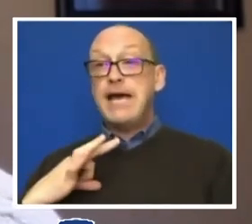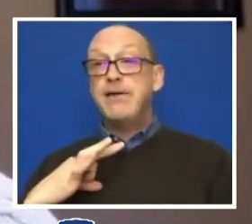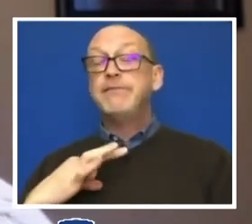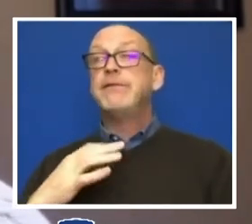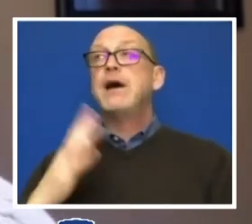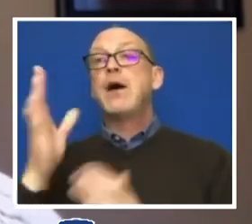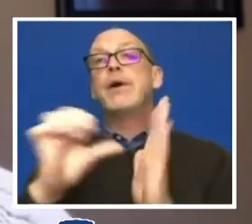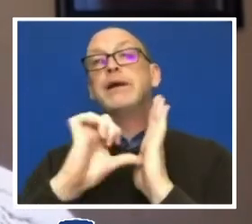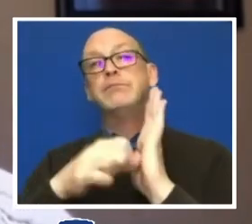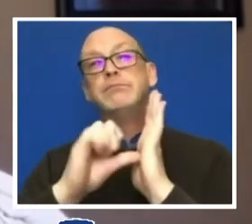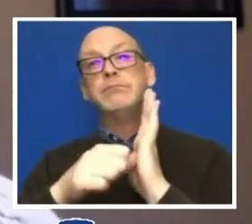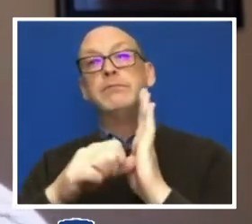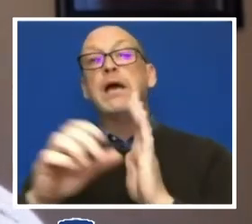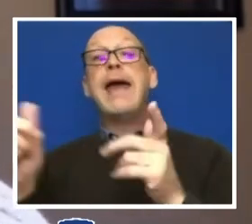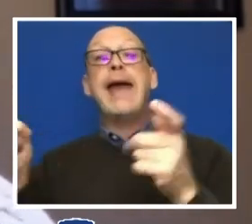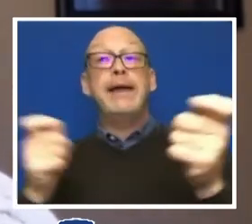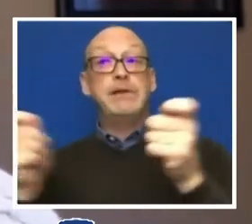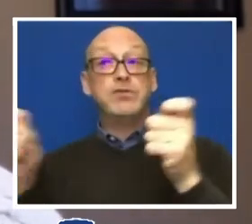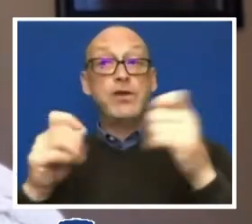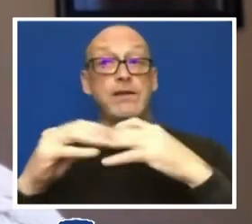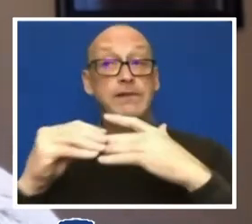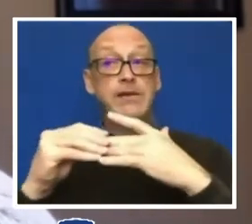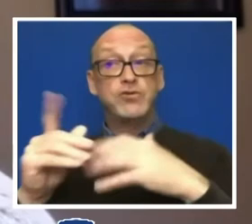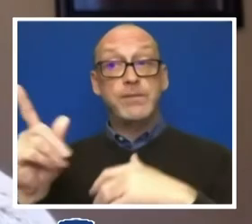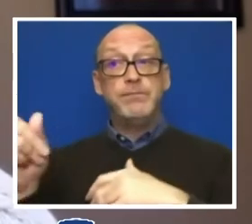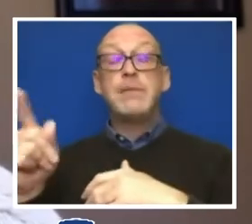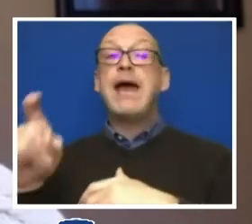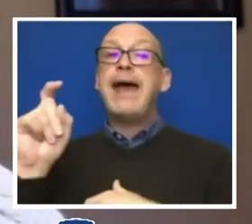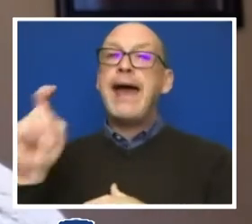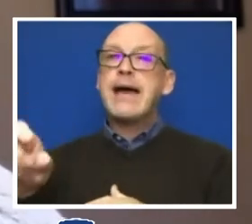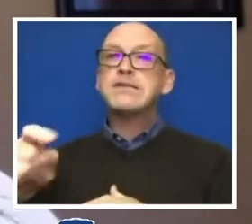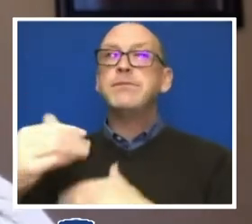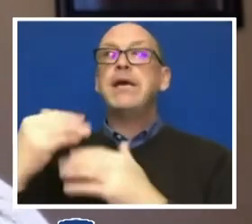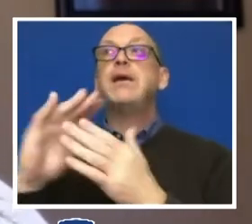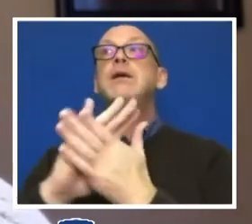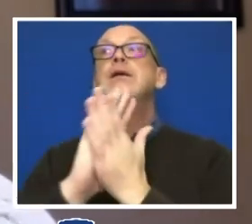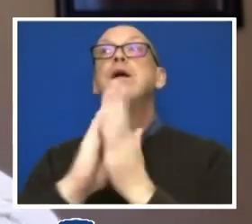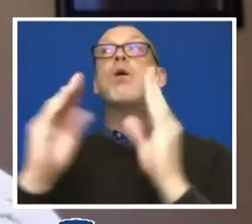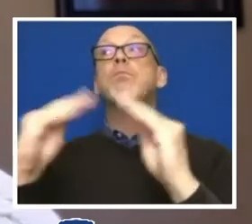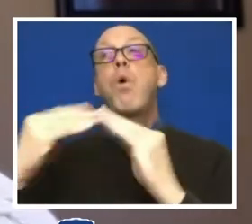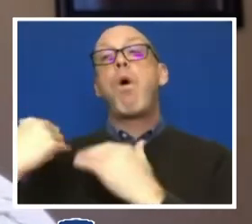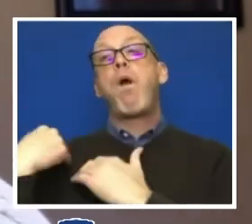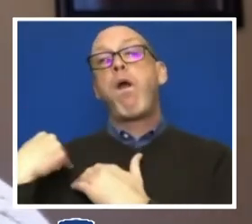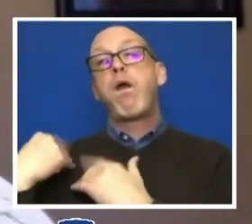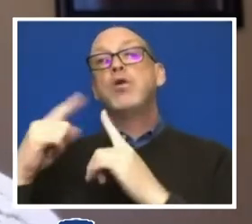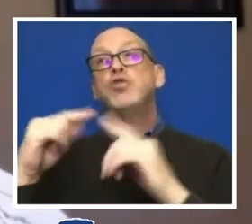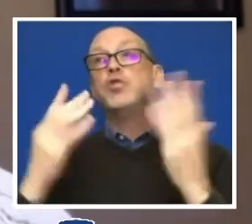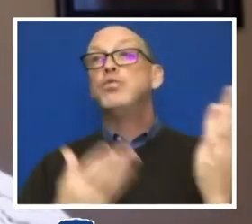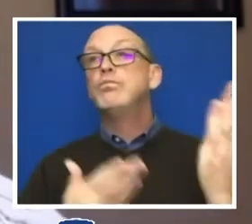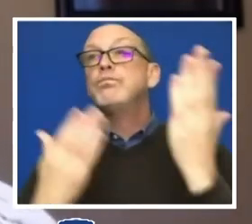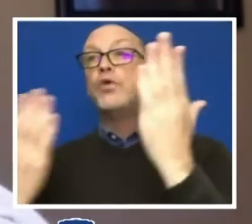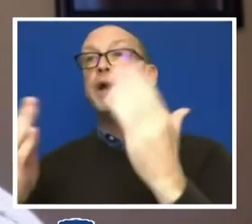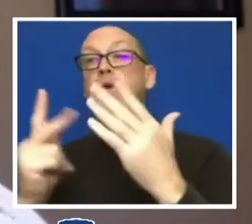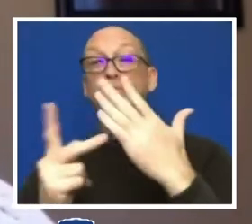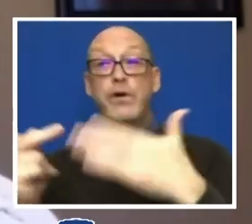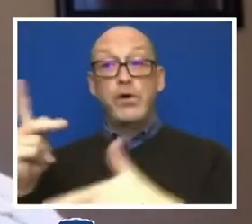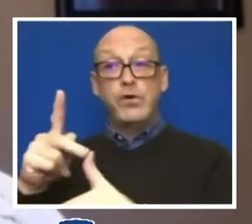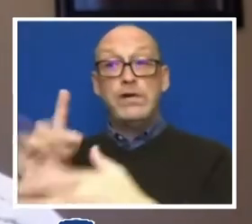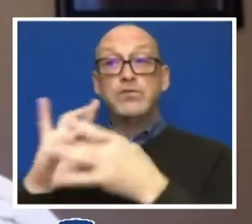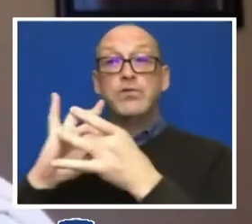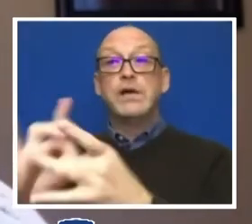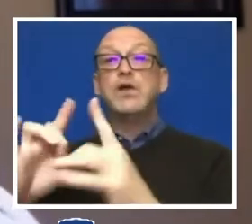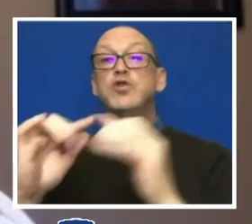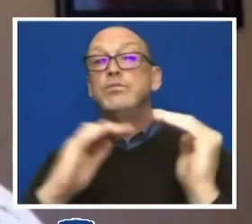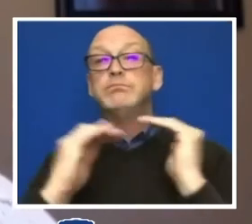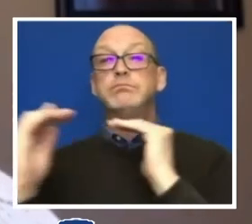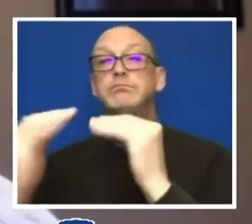also administrative leadership has to be held accountable to carrying out these priorities as it relates to equity and inclusion